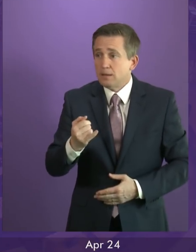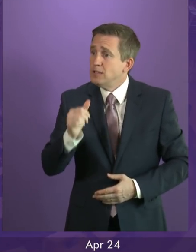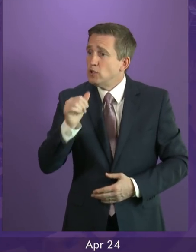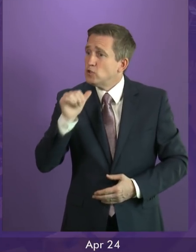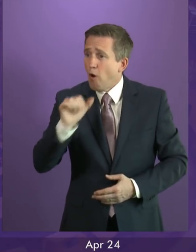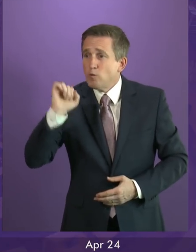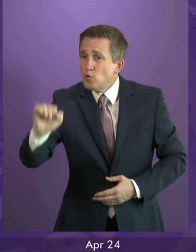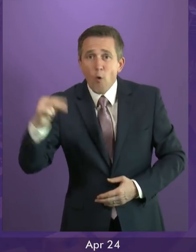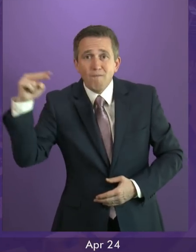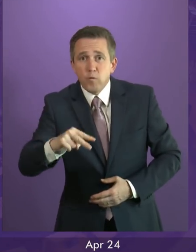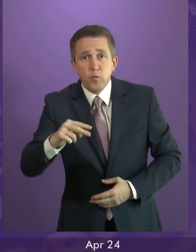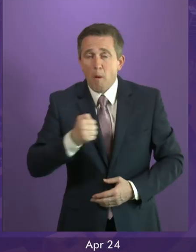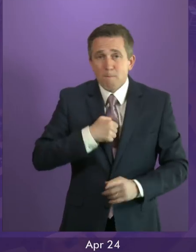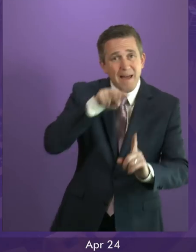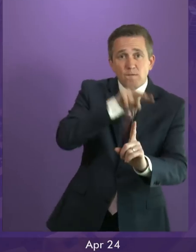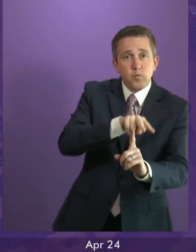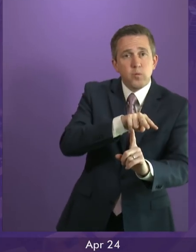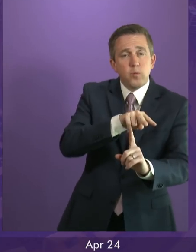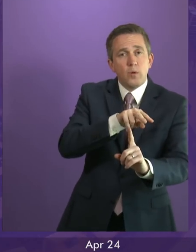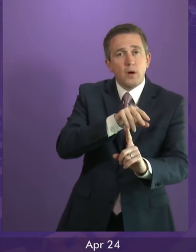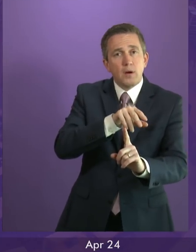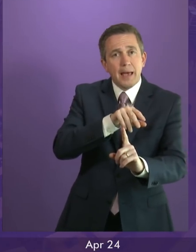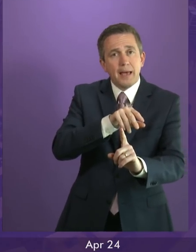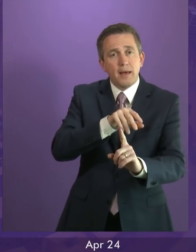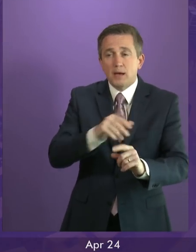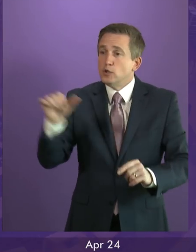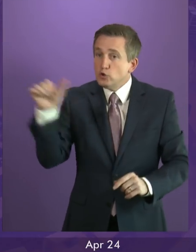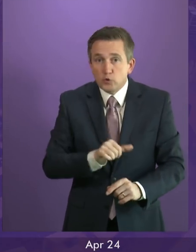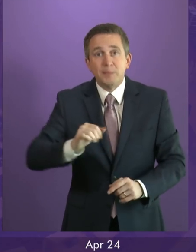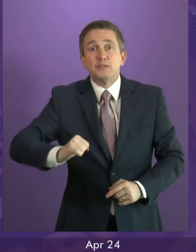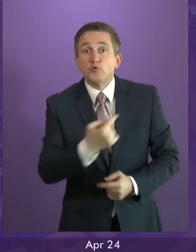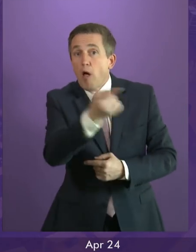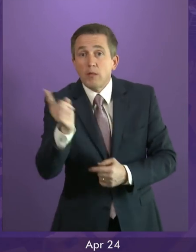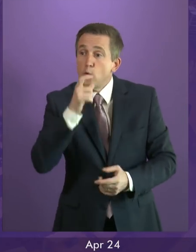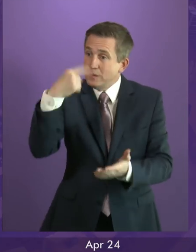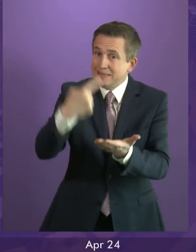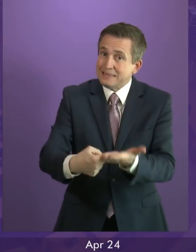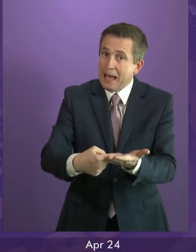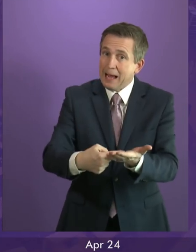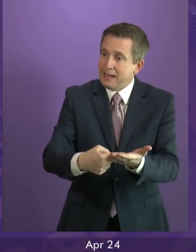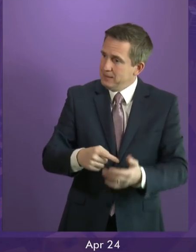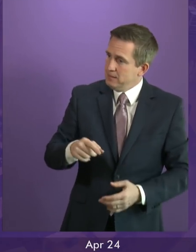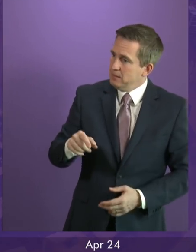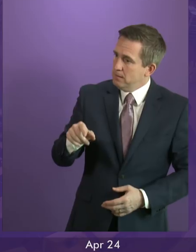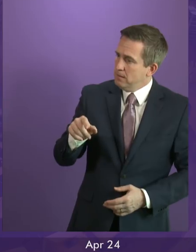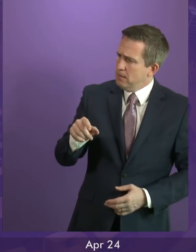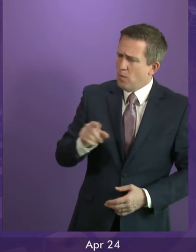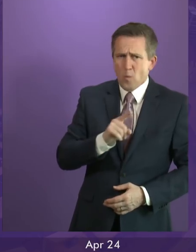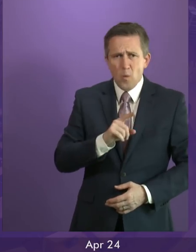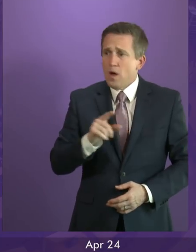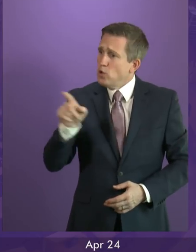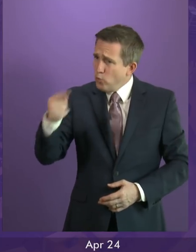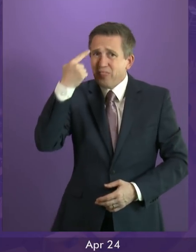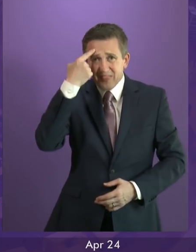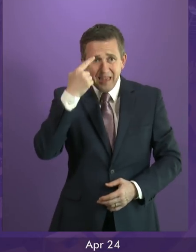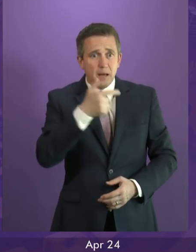view. The issue is about who decides. And Willie Rennie thinks that the people of the UK should have the chance to change their minds on